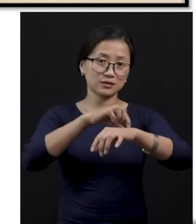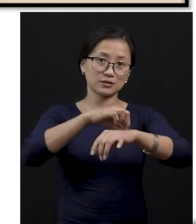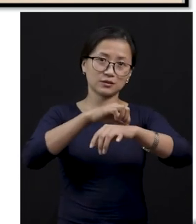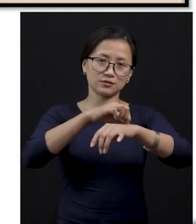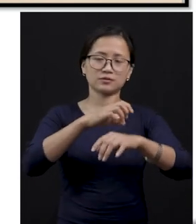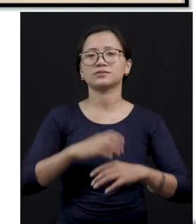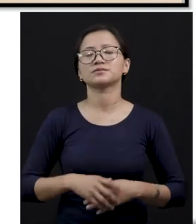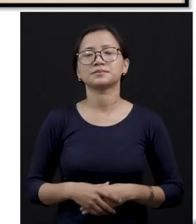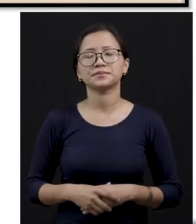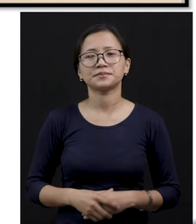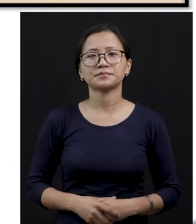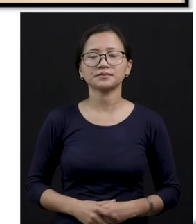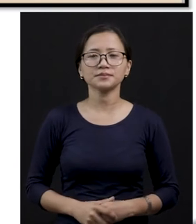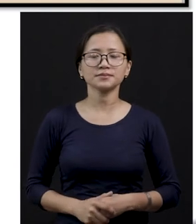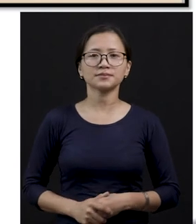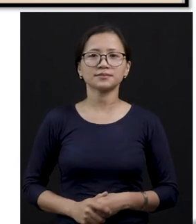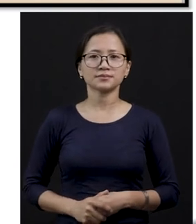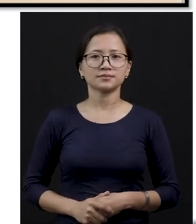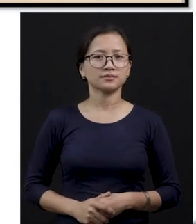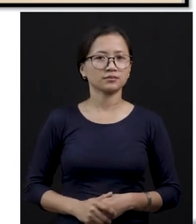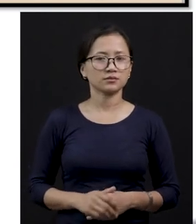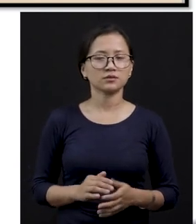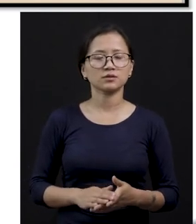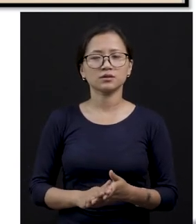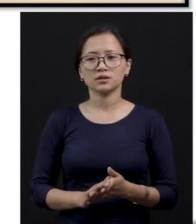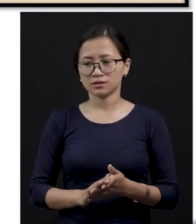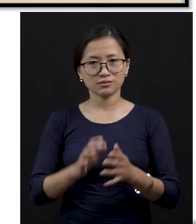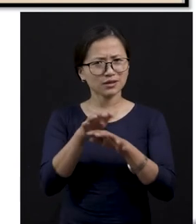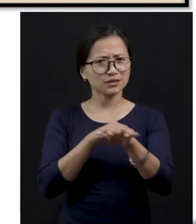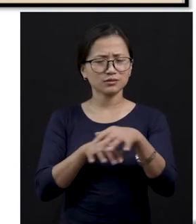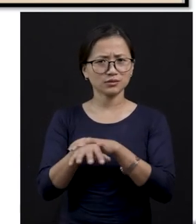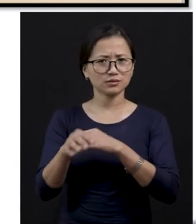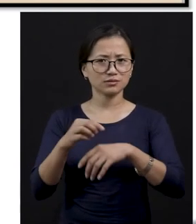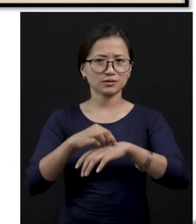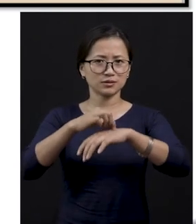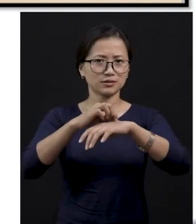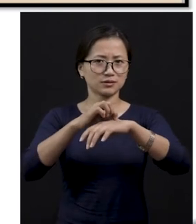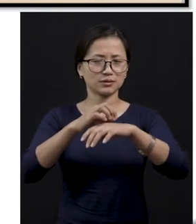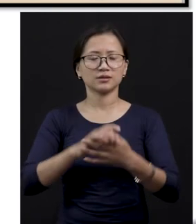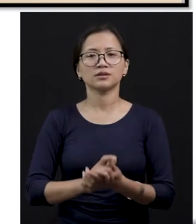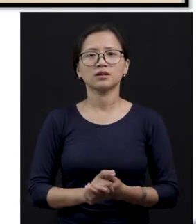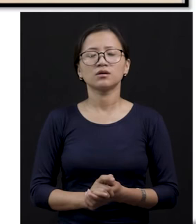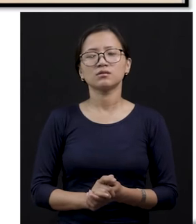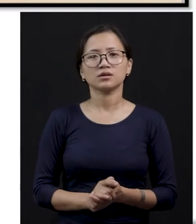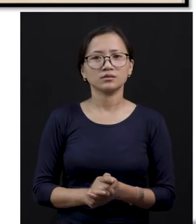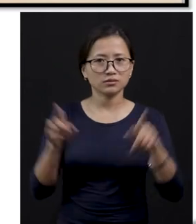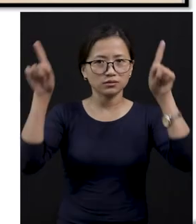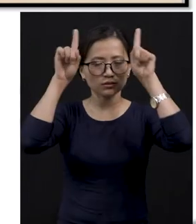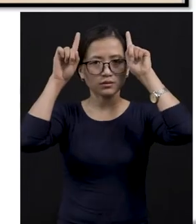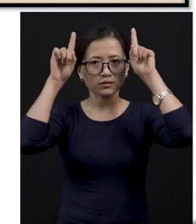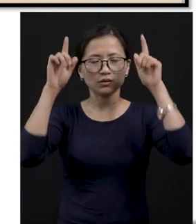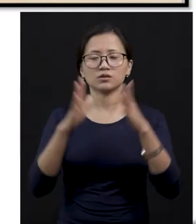of animals, okay? The animals like, we get leather from the skin of animals like cow,